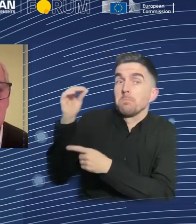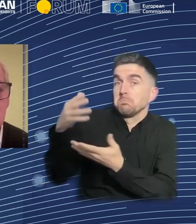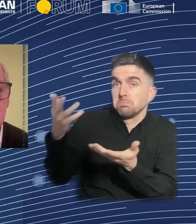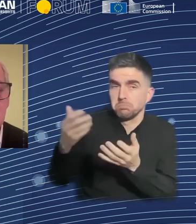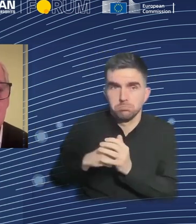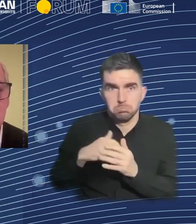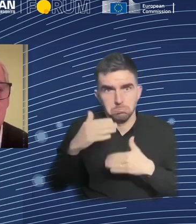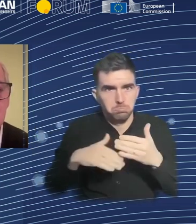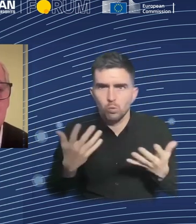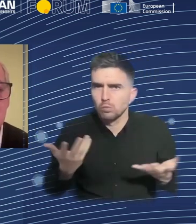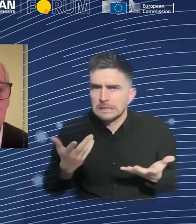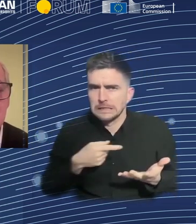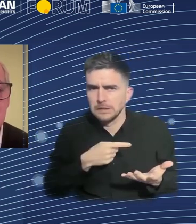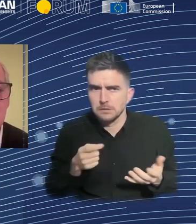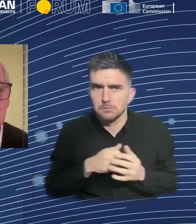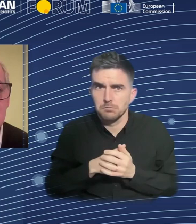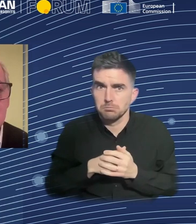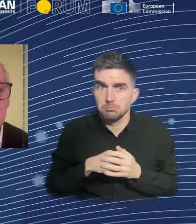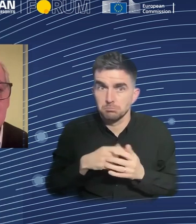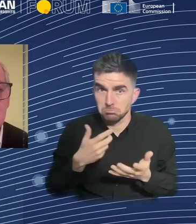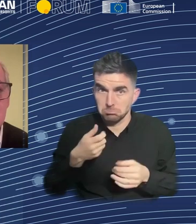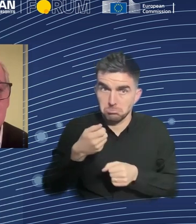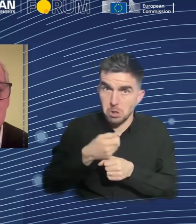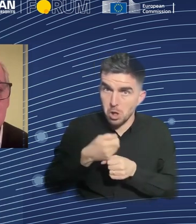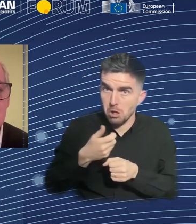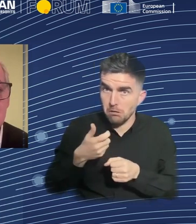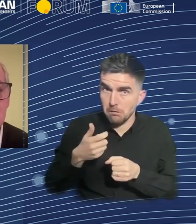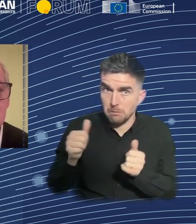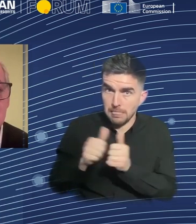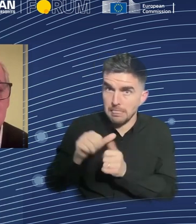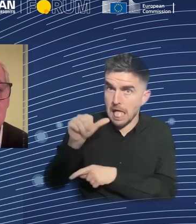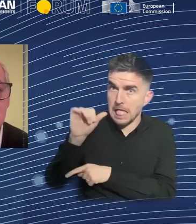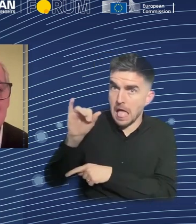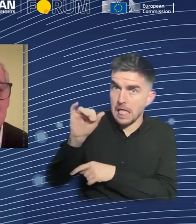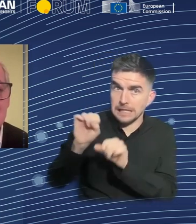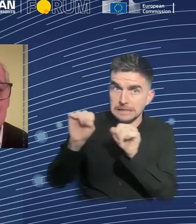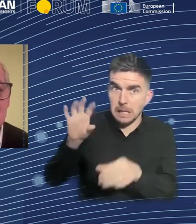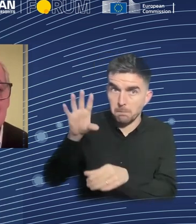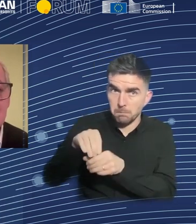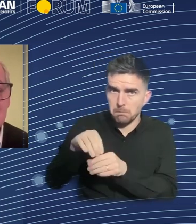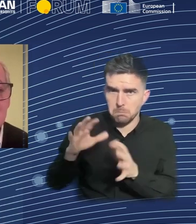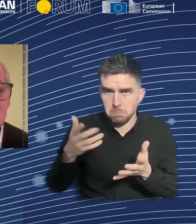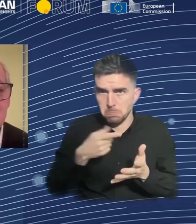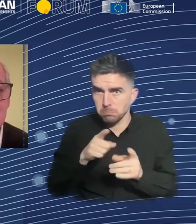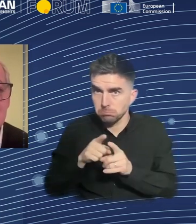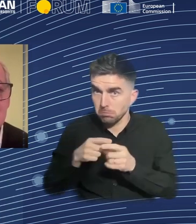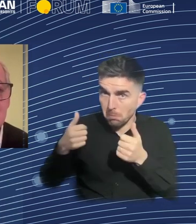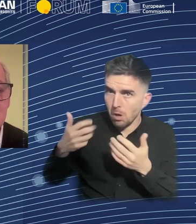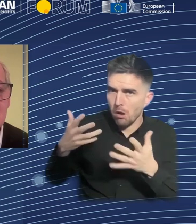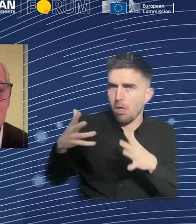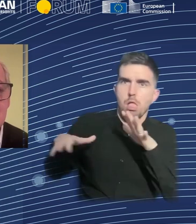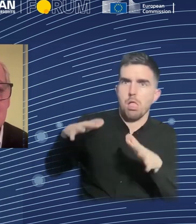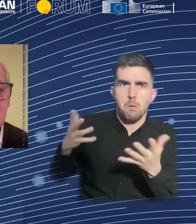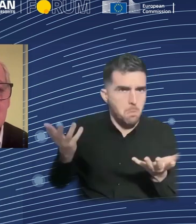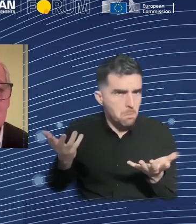possible risks, in order to know that they are really working with not only one AI system, but often they